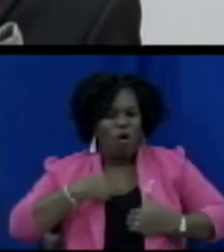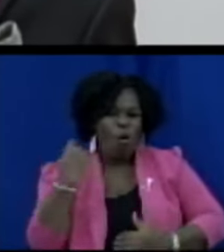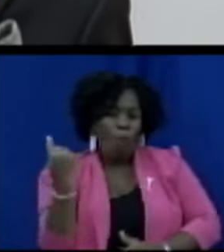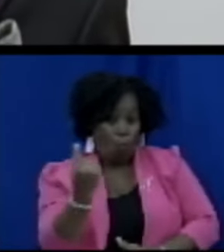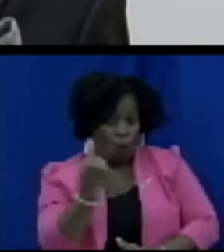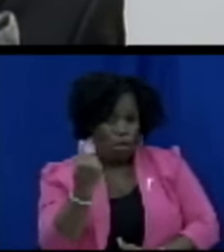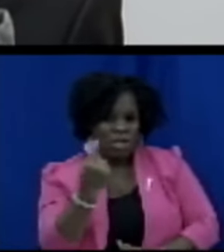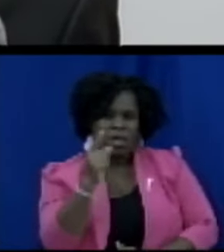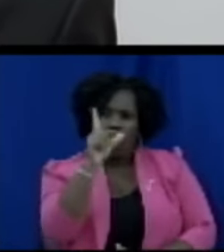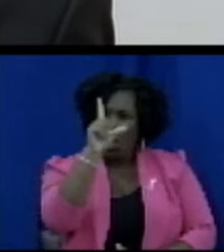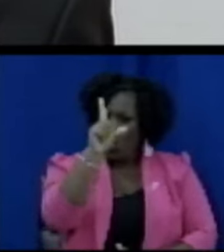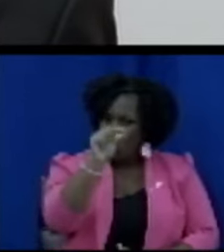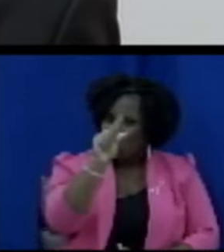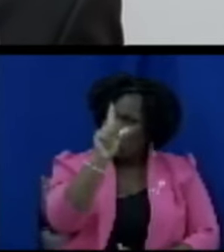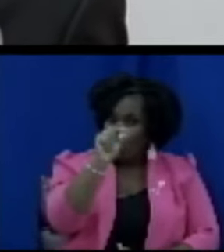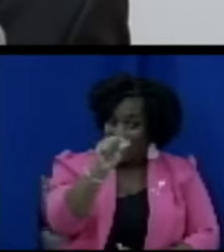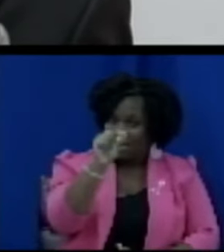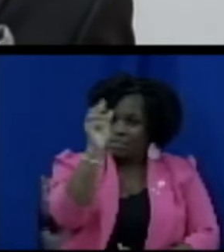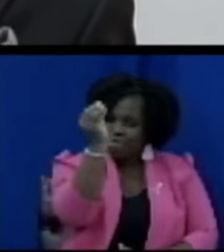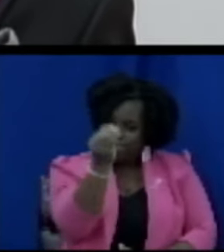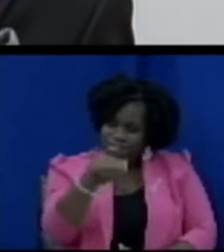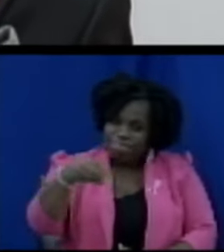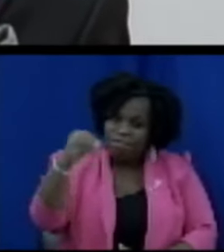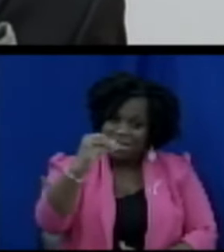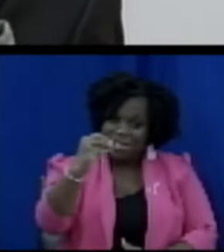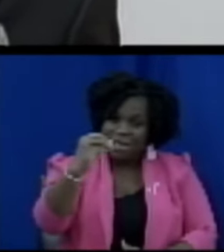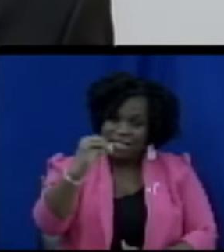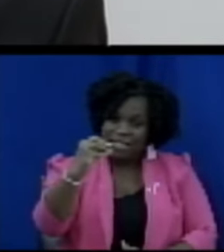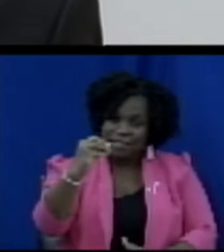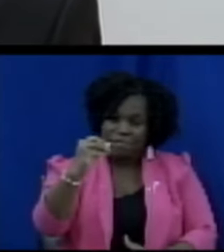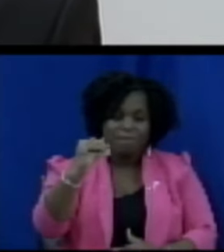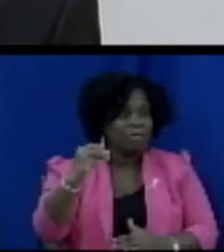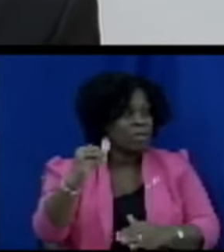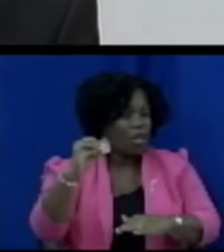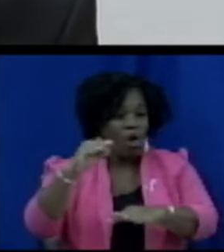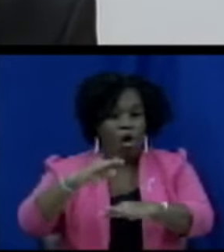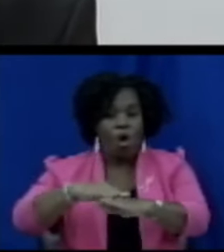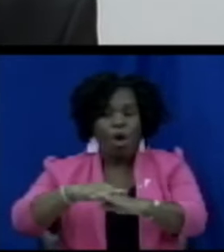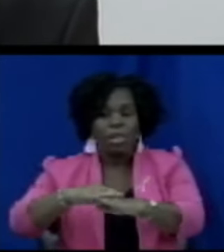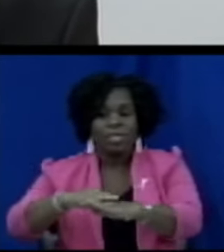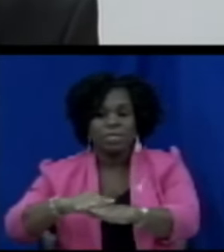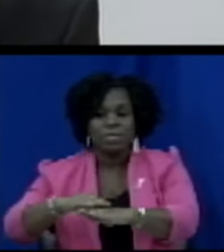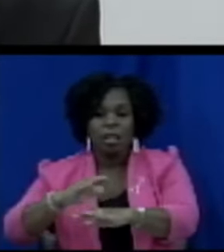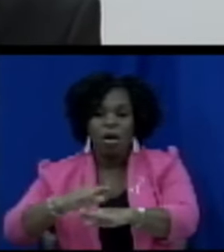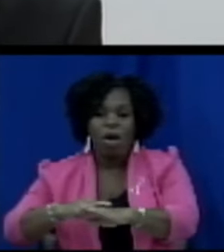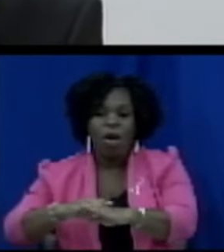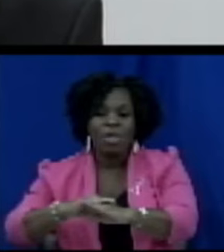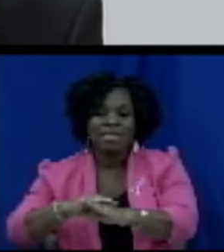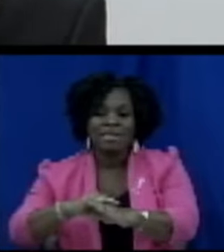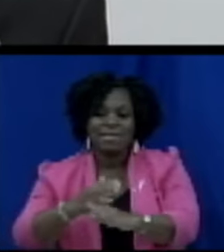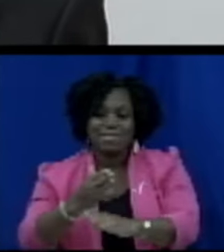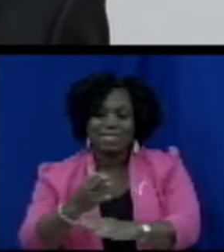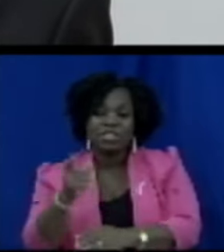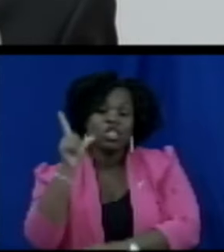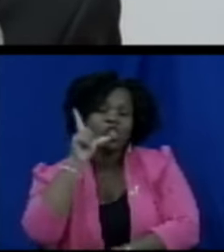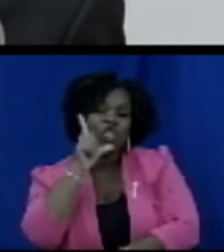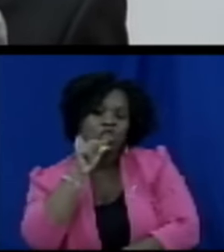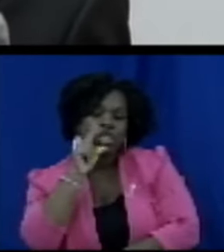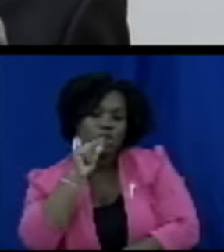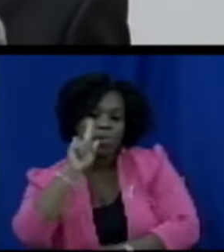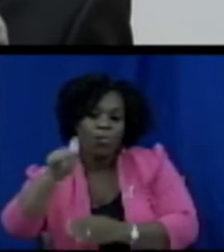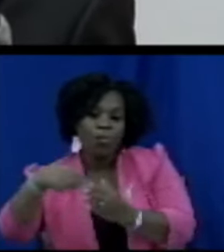20% only on the landed cost of the chicken